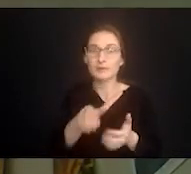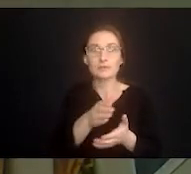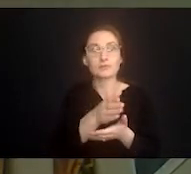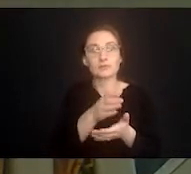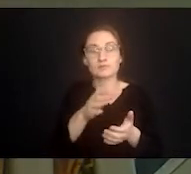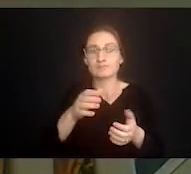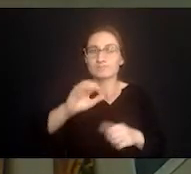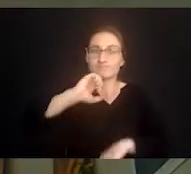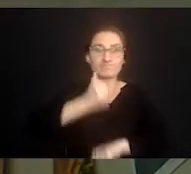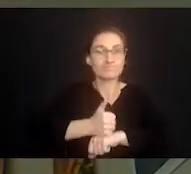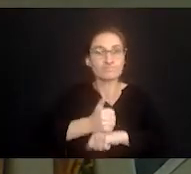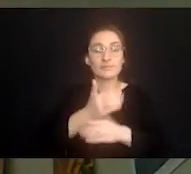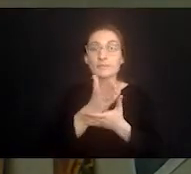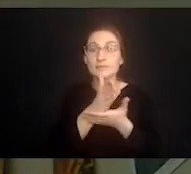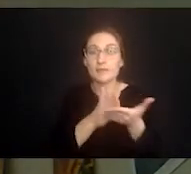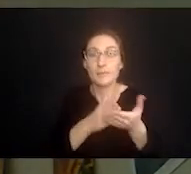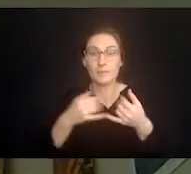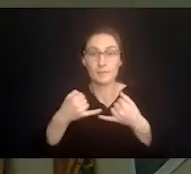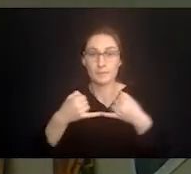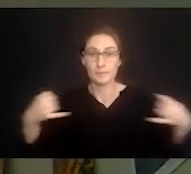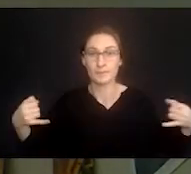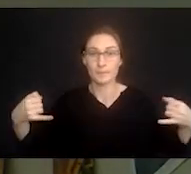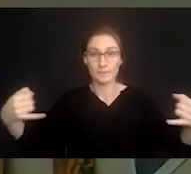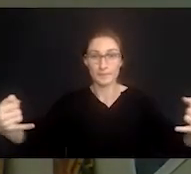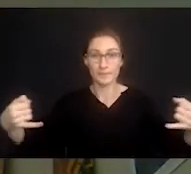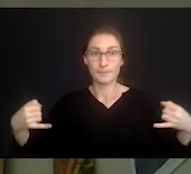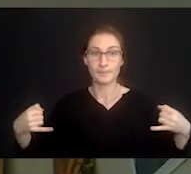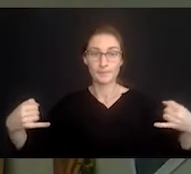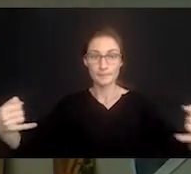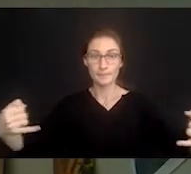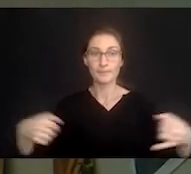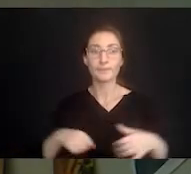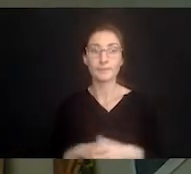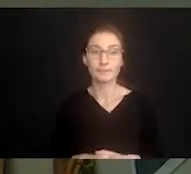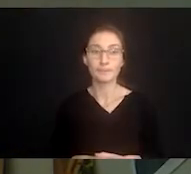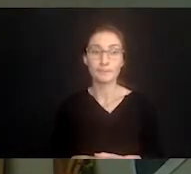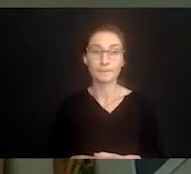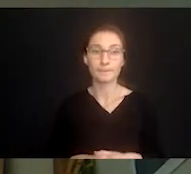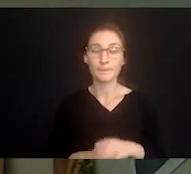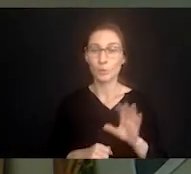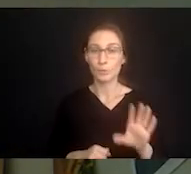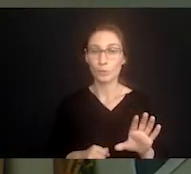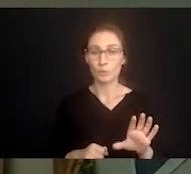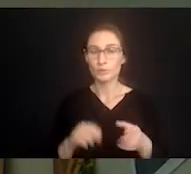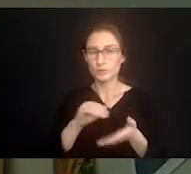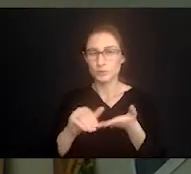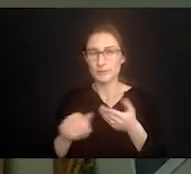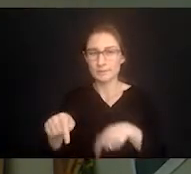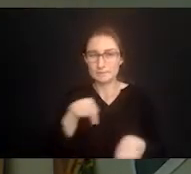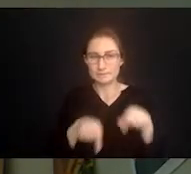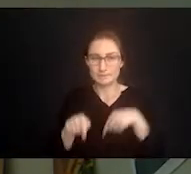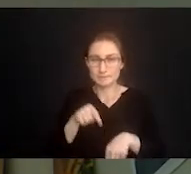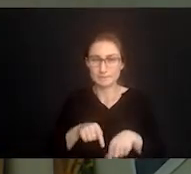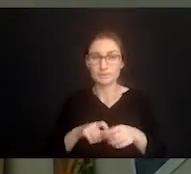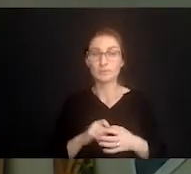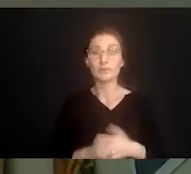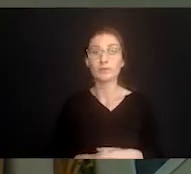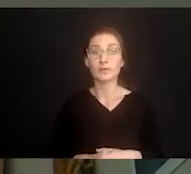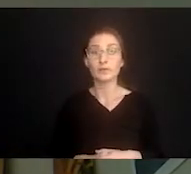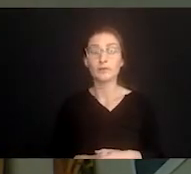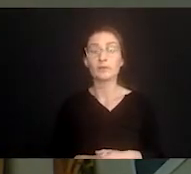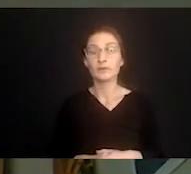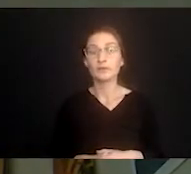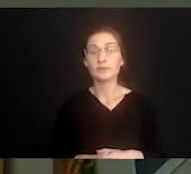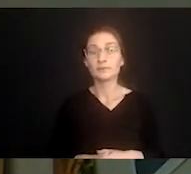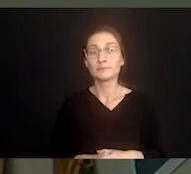margin. We had to choose to see no excuse me let me backtrack